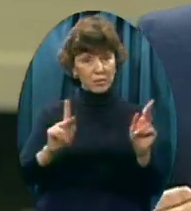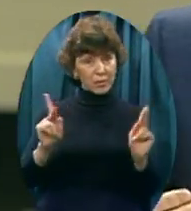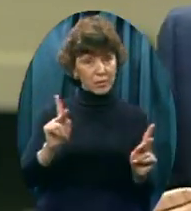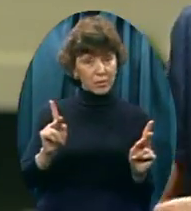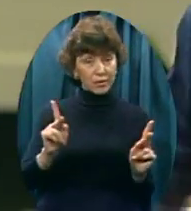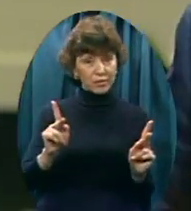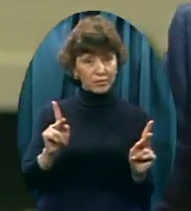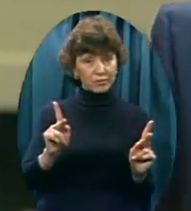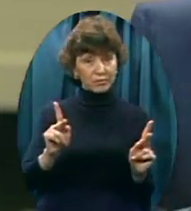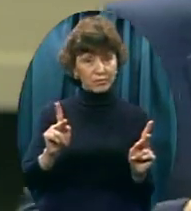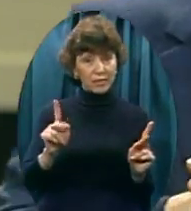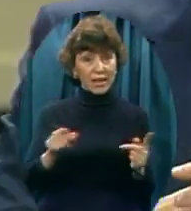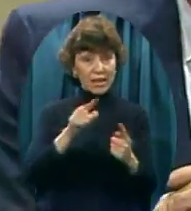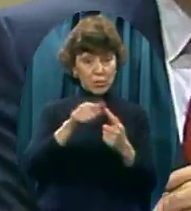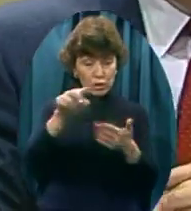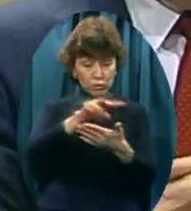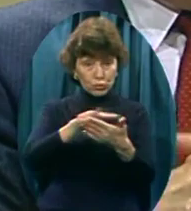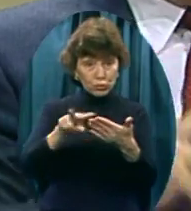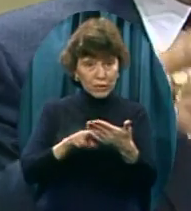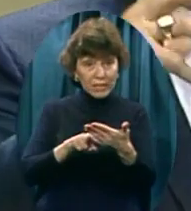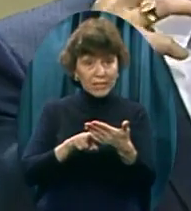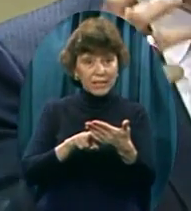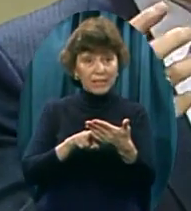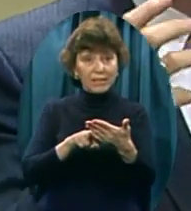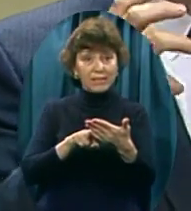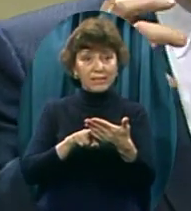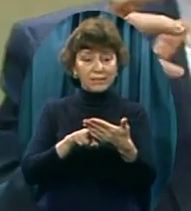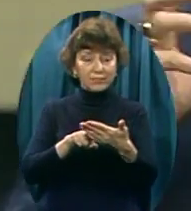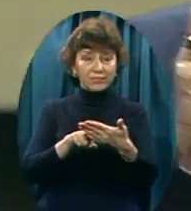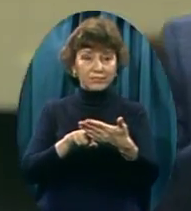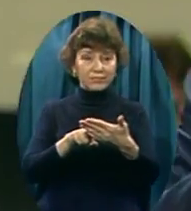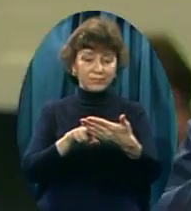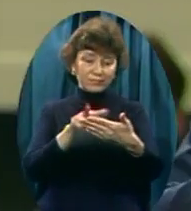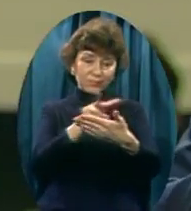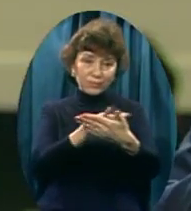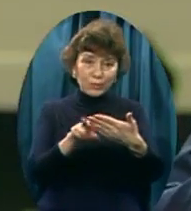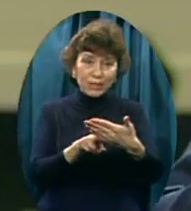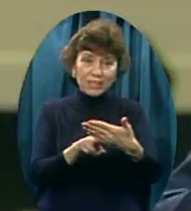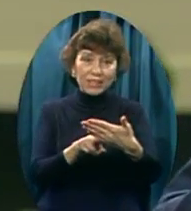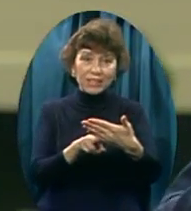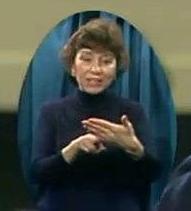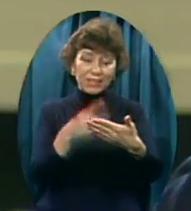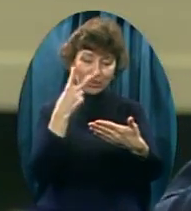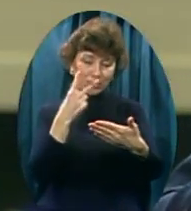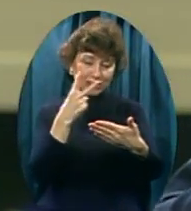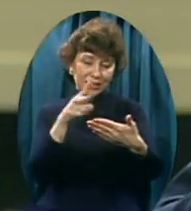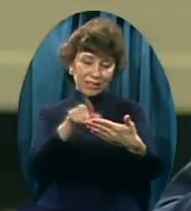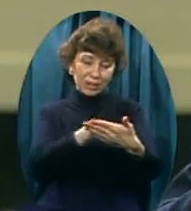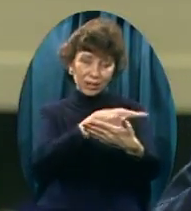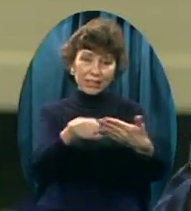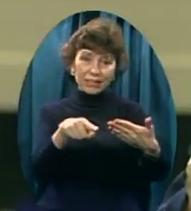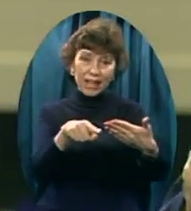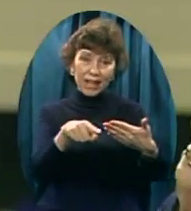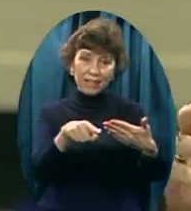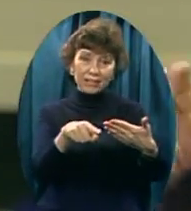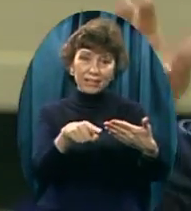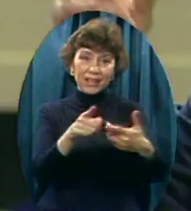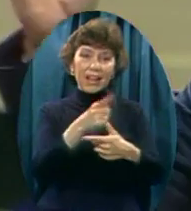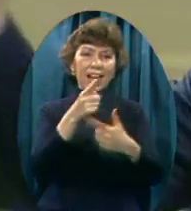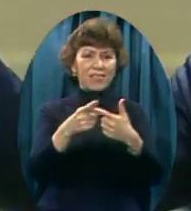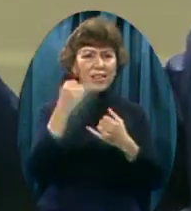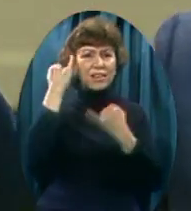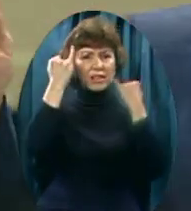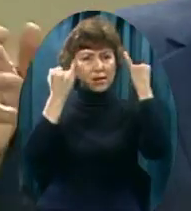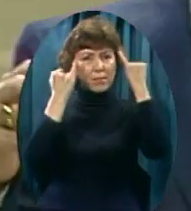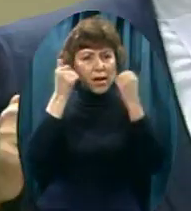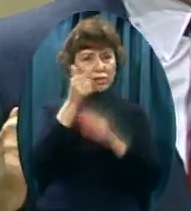hear their pronouncements If you put yourself In the position of an unsaved person Who doesn't know Evangelical